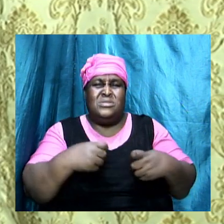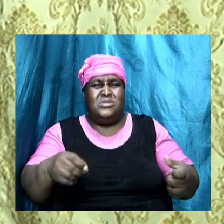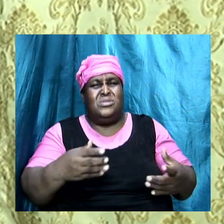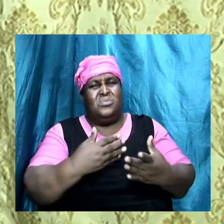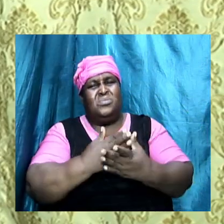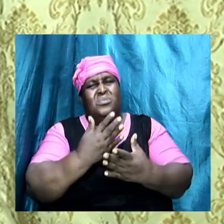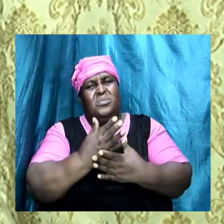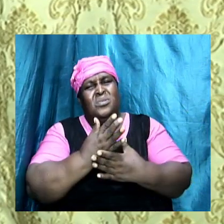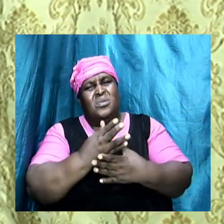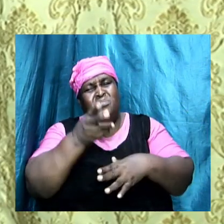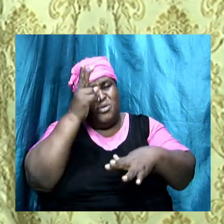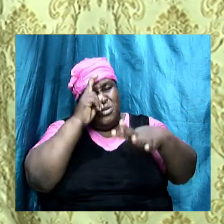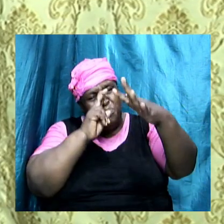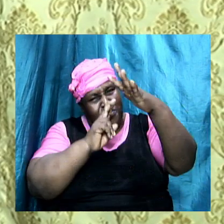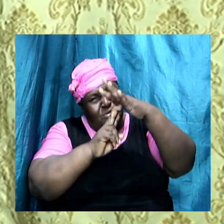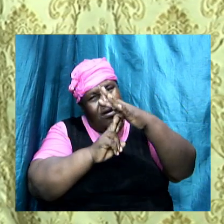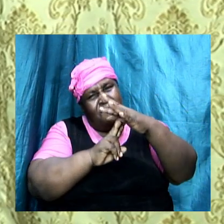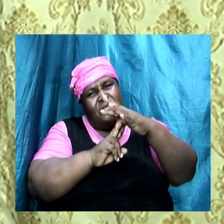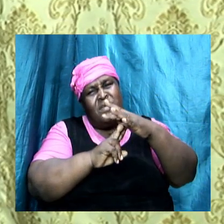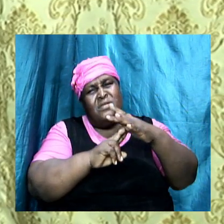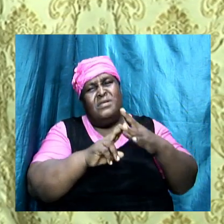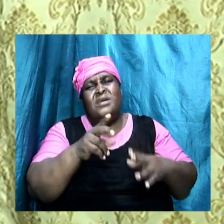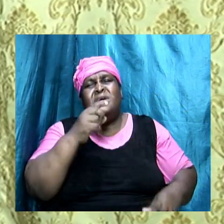pointed a finger and said thou art